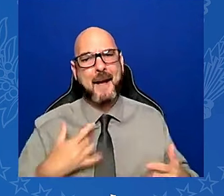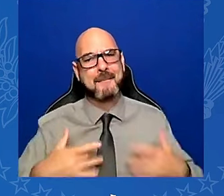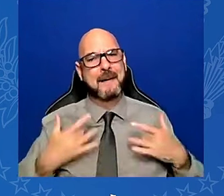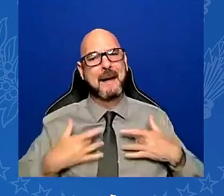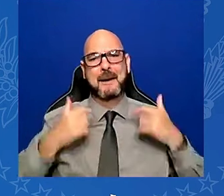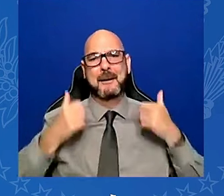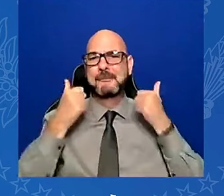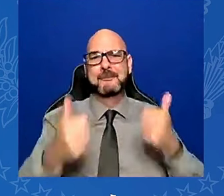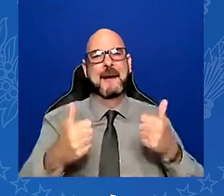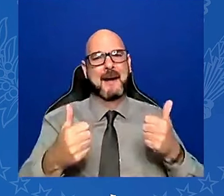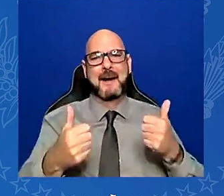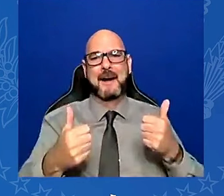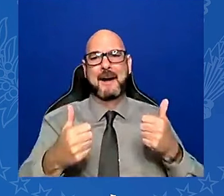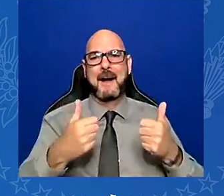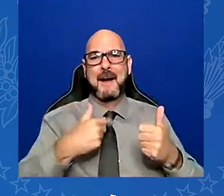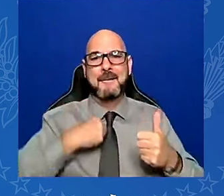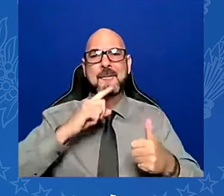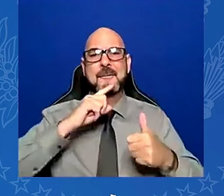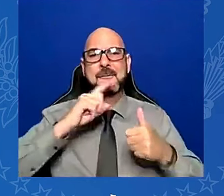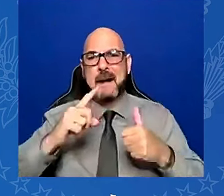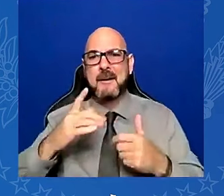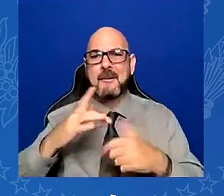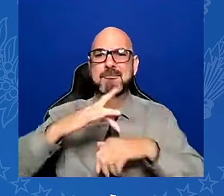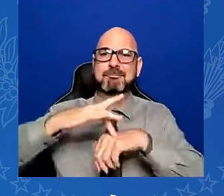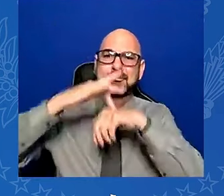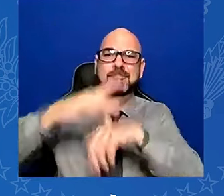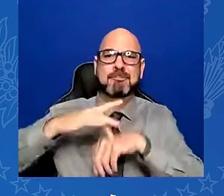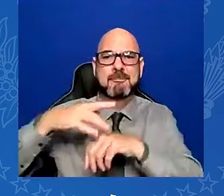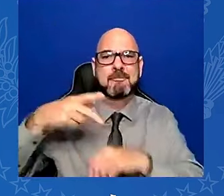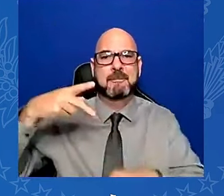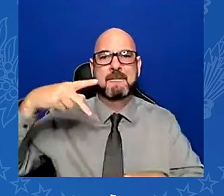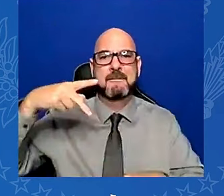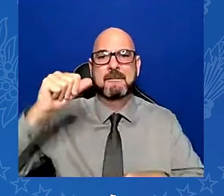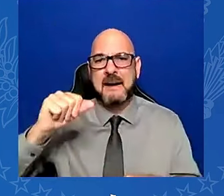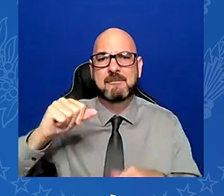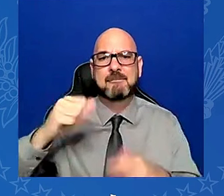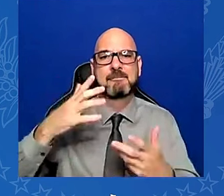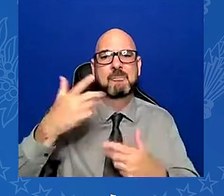Georgia, North Carolina. I've always done well in the original 13 colonies.